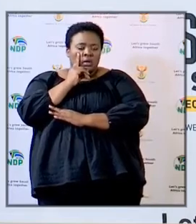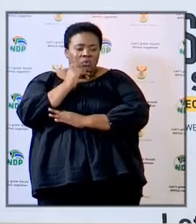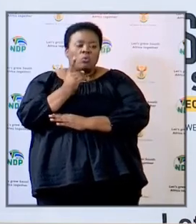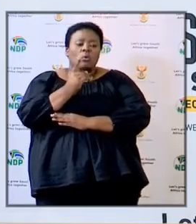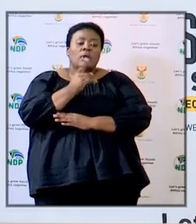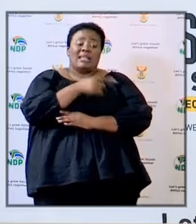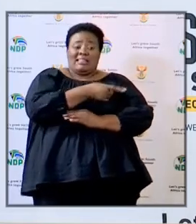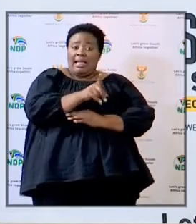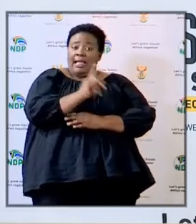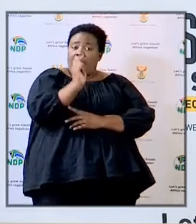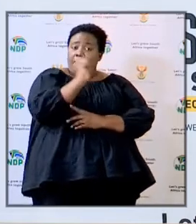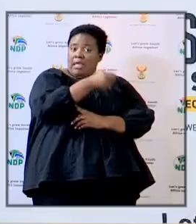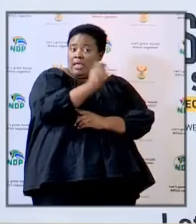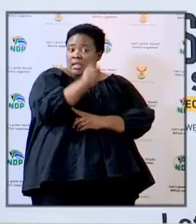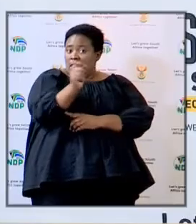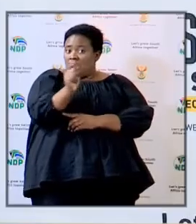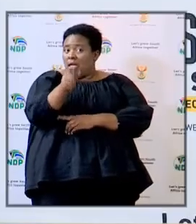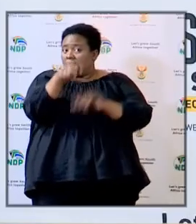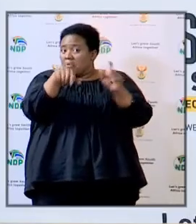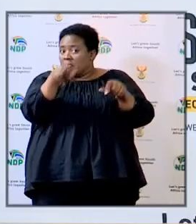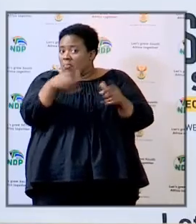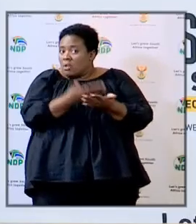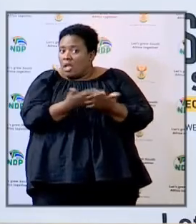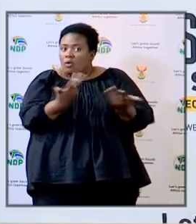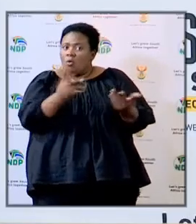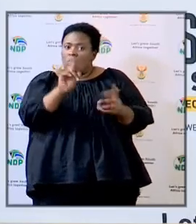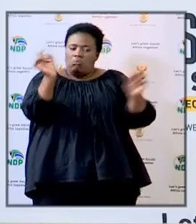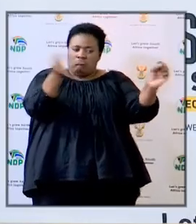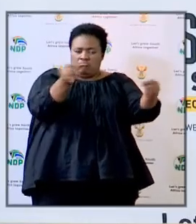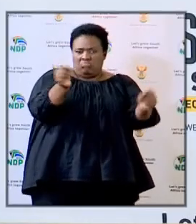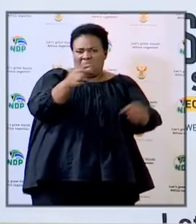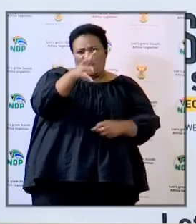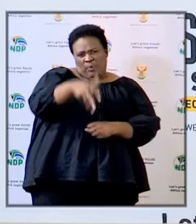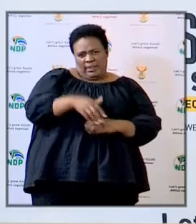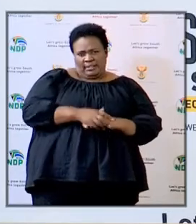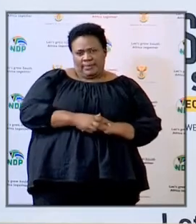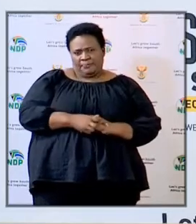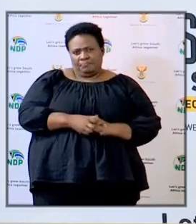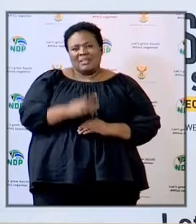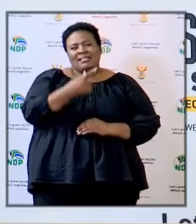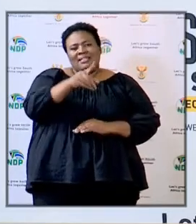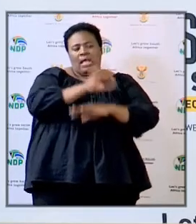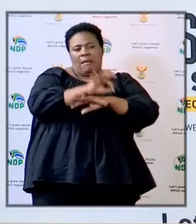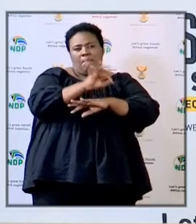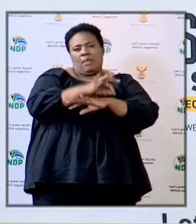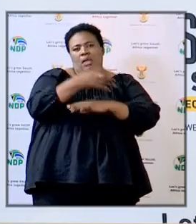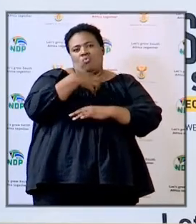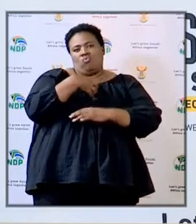its capacity to can pay and then they will do as they did